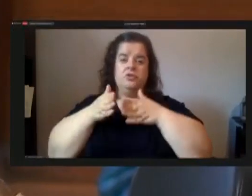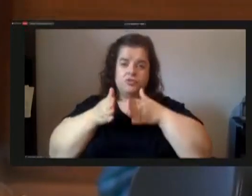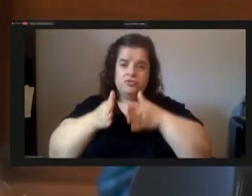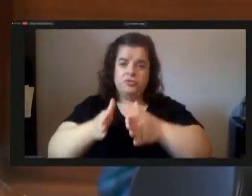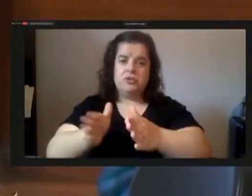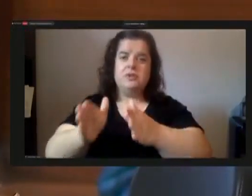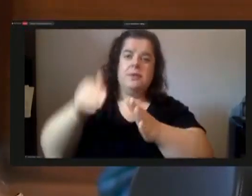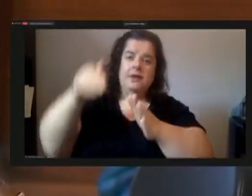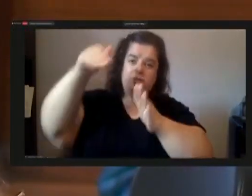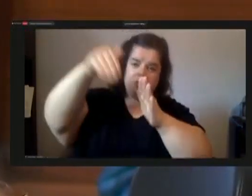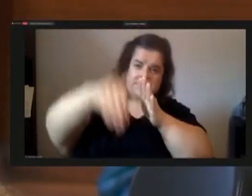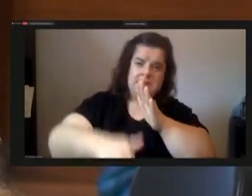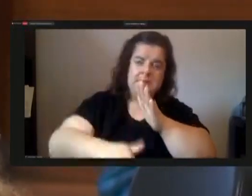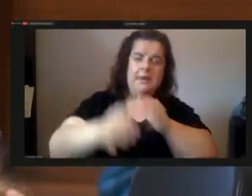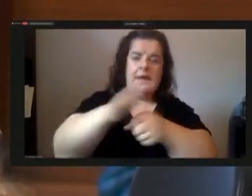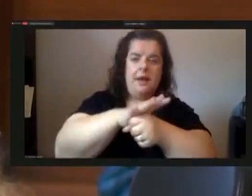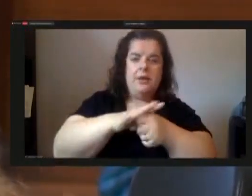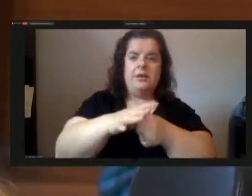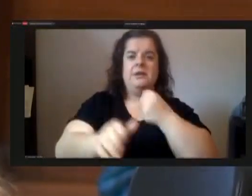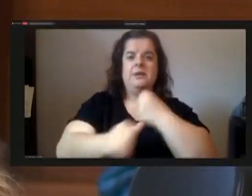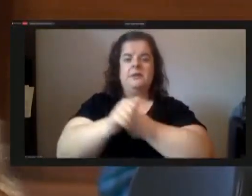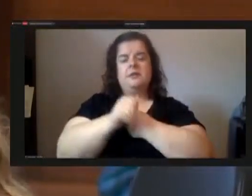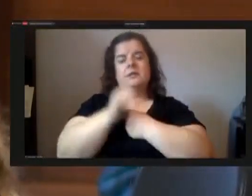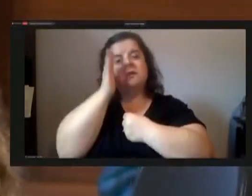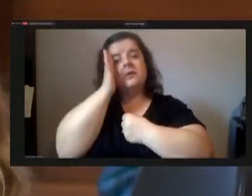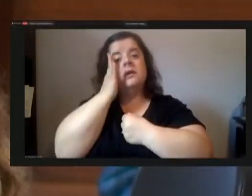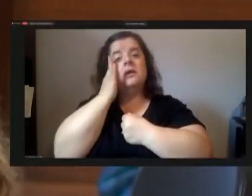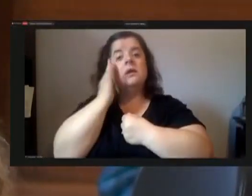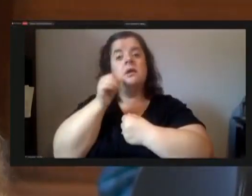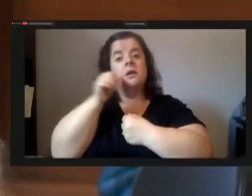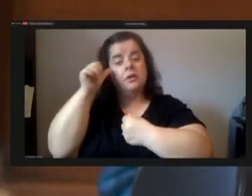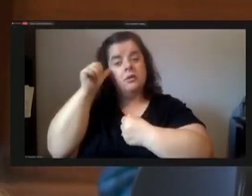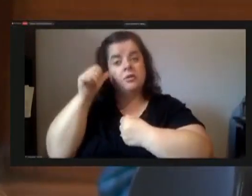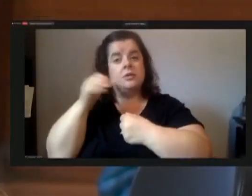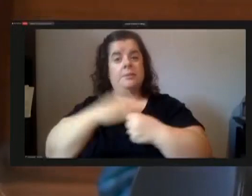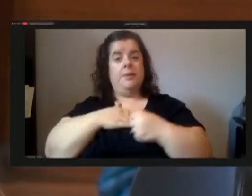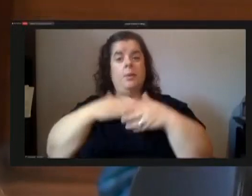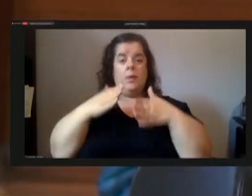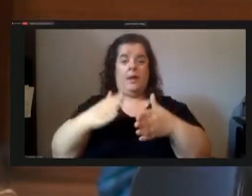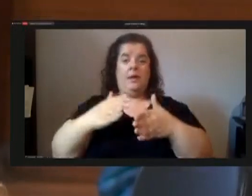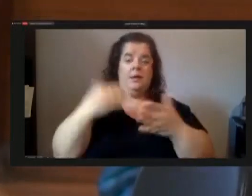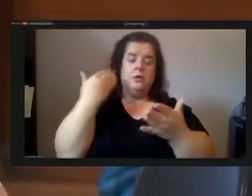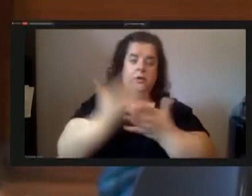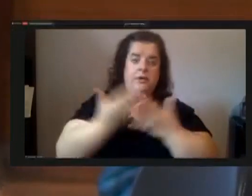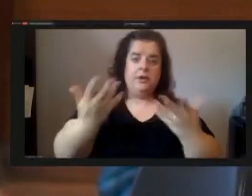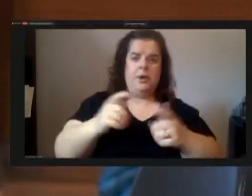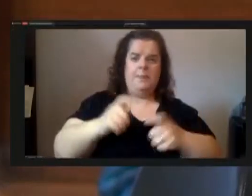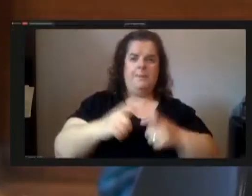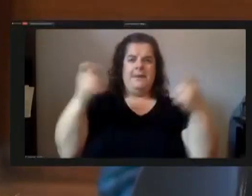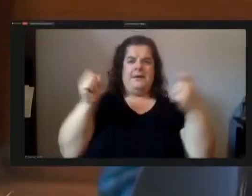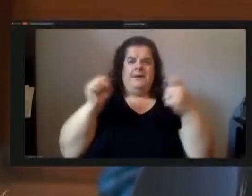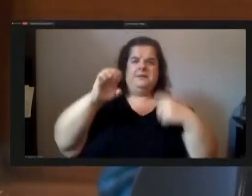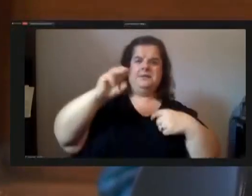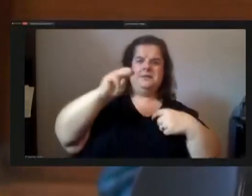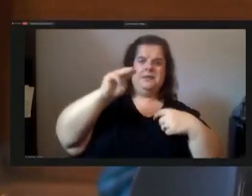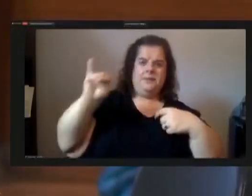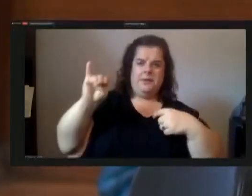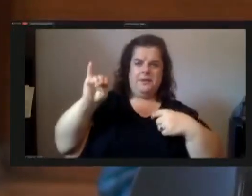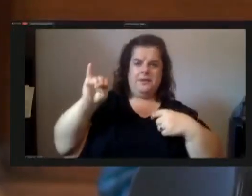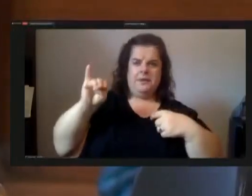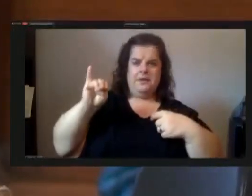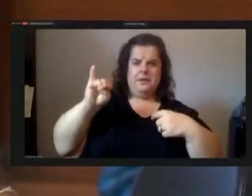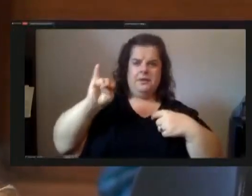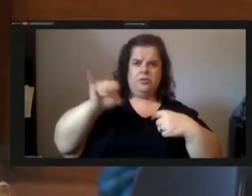area dangerous yesterday on my way in a big rig i'm talking big rig jack breaking